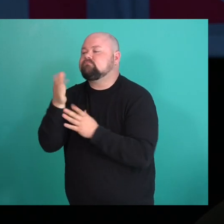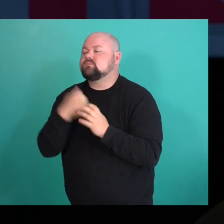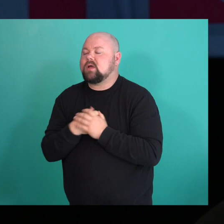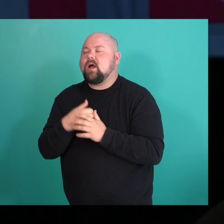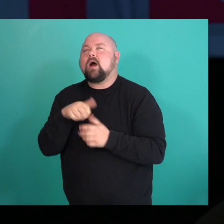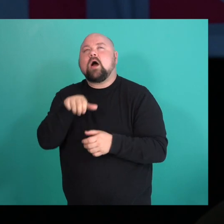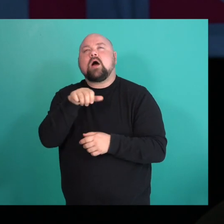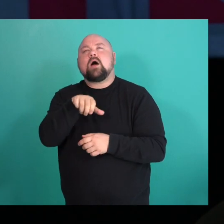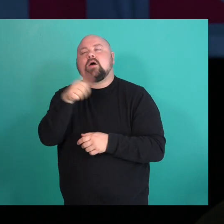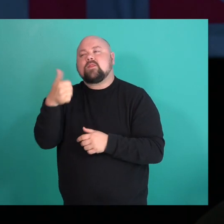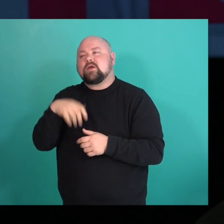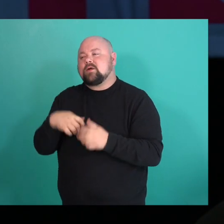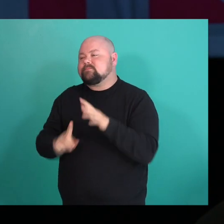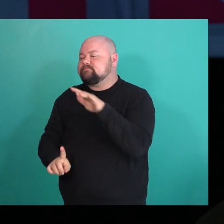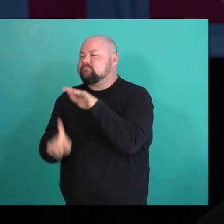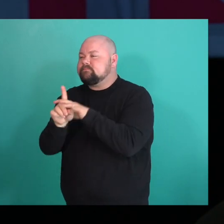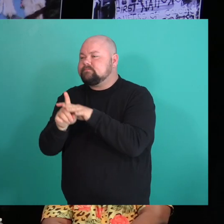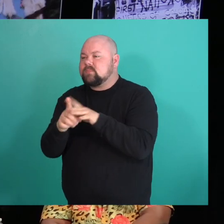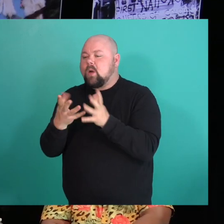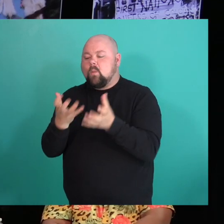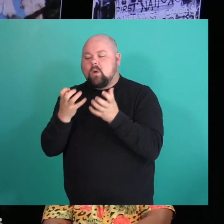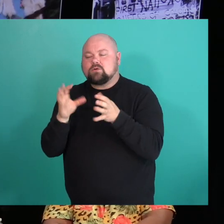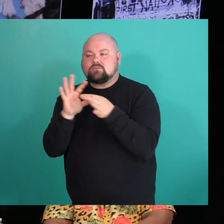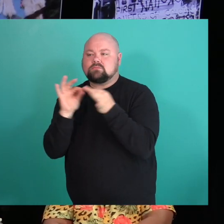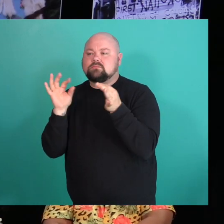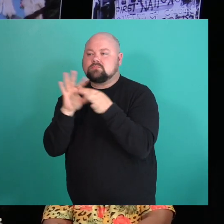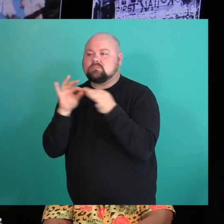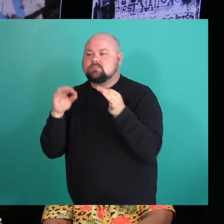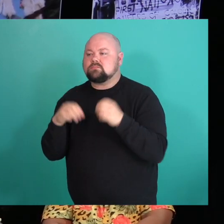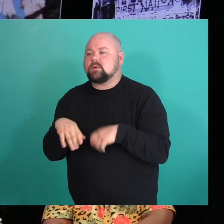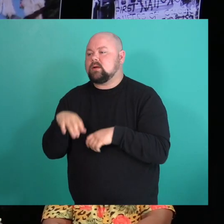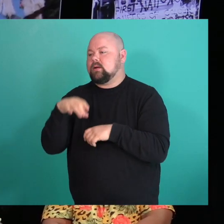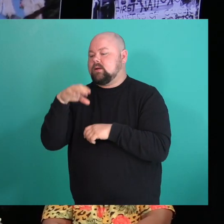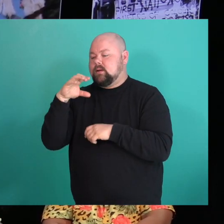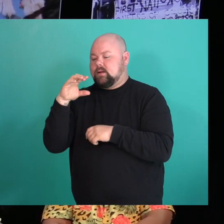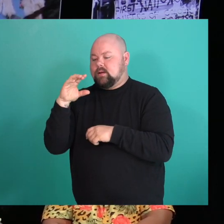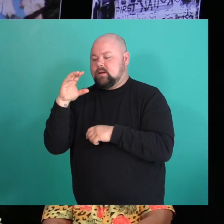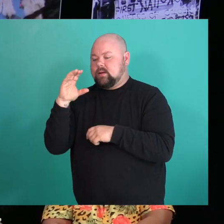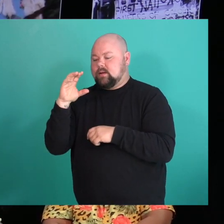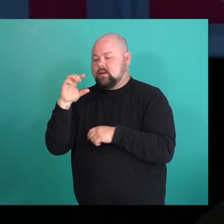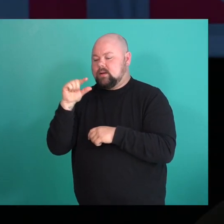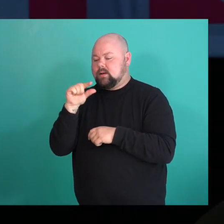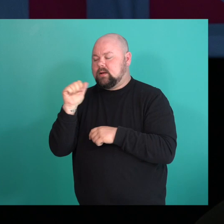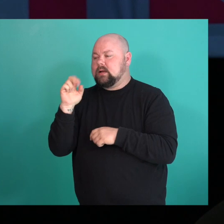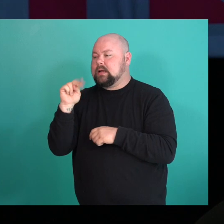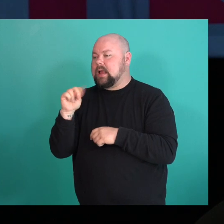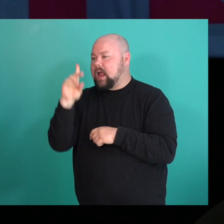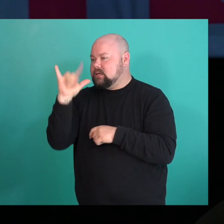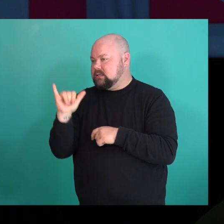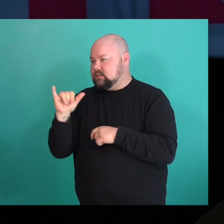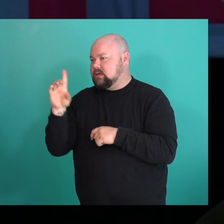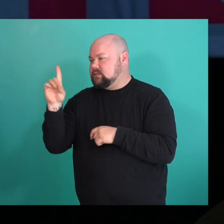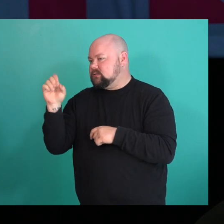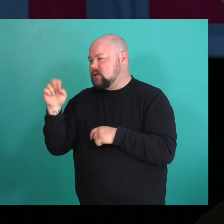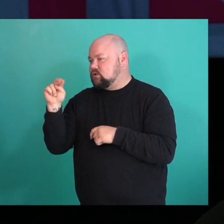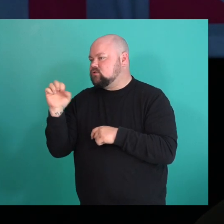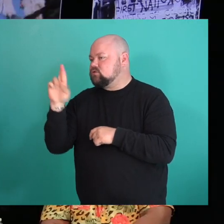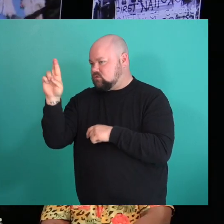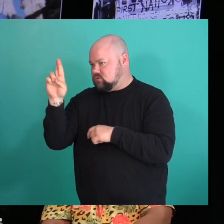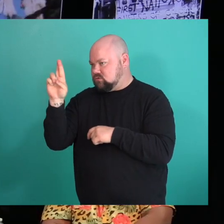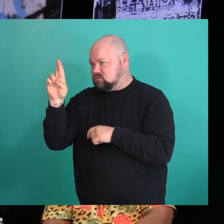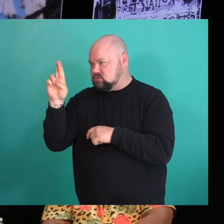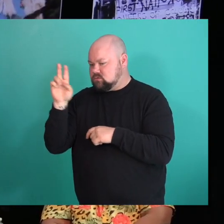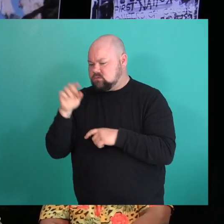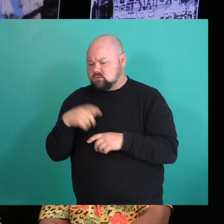just want to mention is the Gandhi dancer. The Gandhi dancer, which was, which is now, oh yeah. Exactly. was like, what? What?